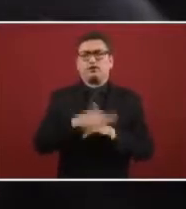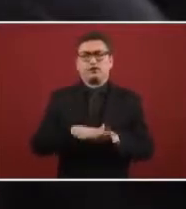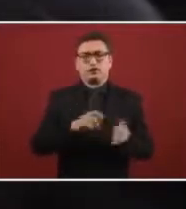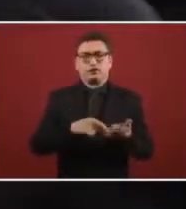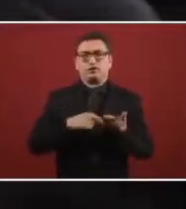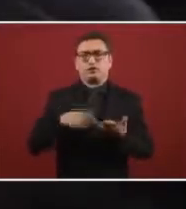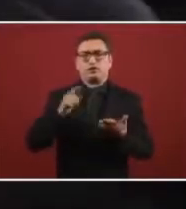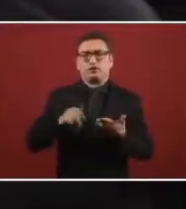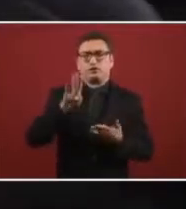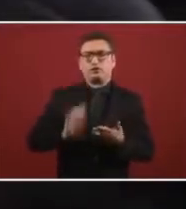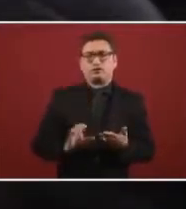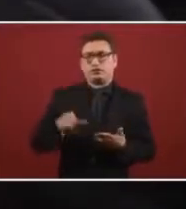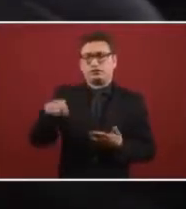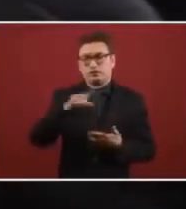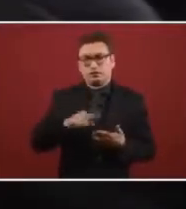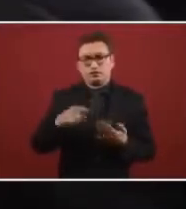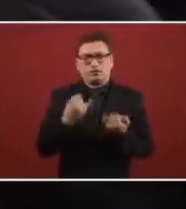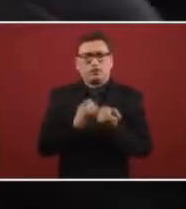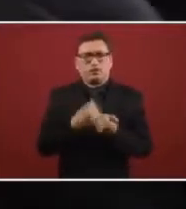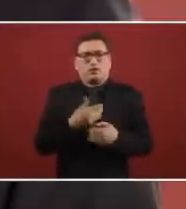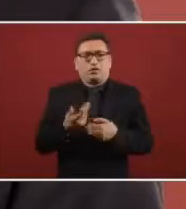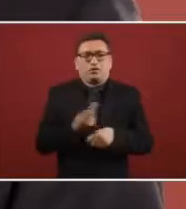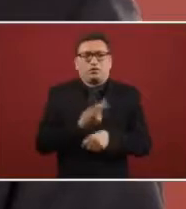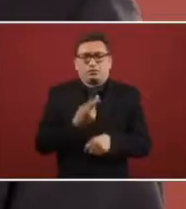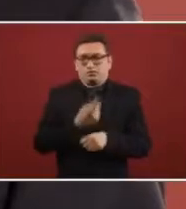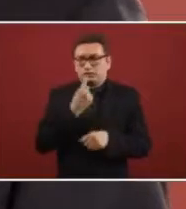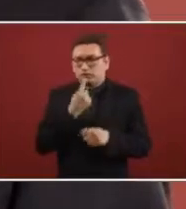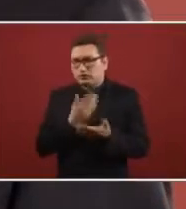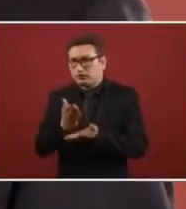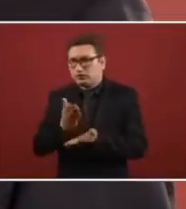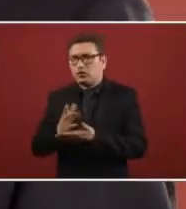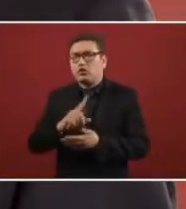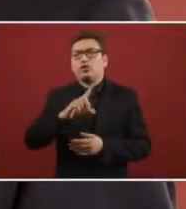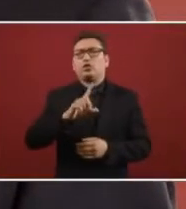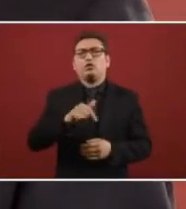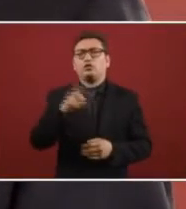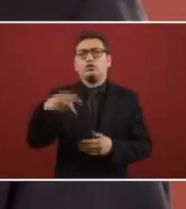209 homicides in Tijuana.